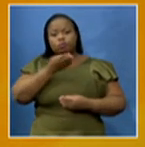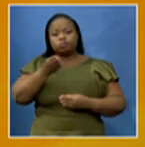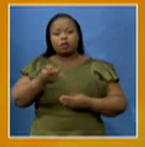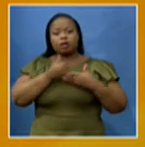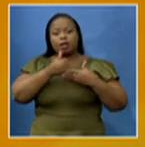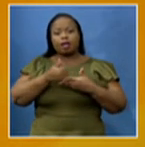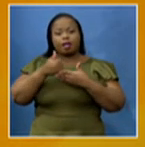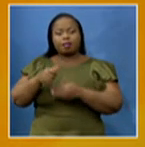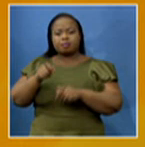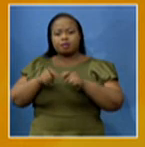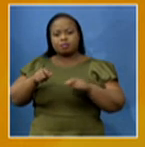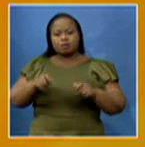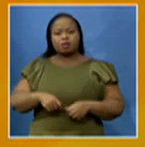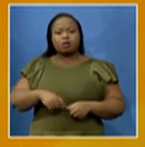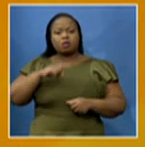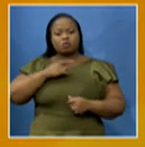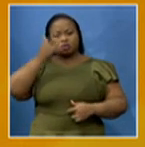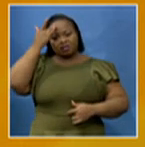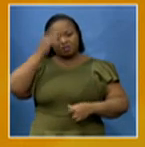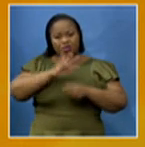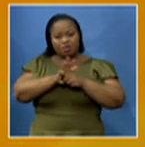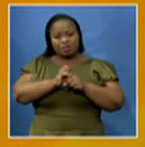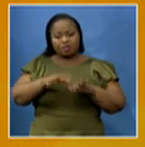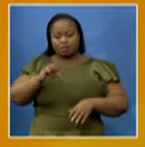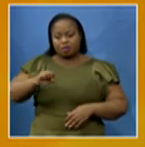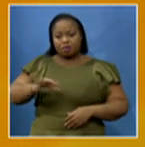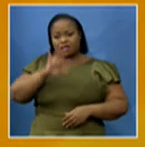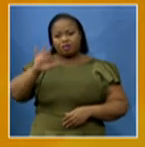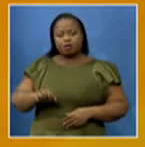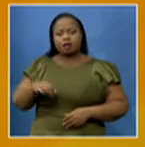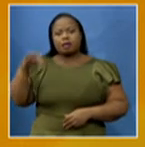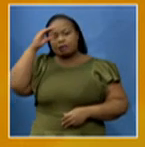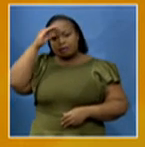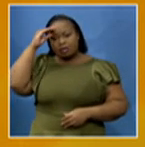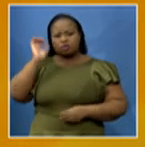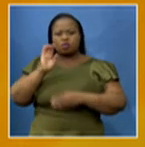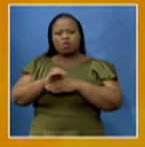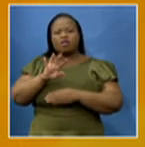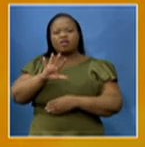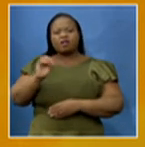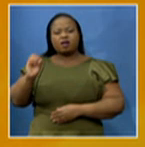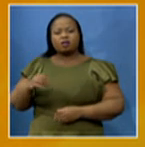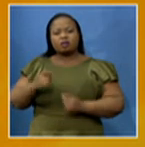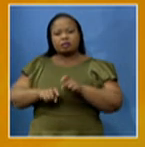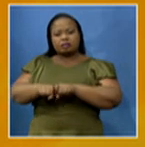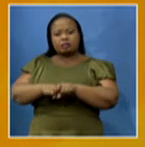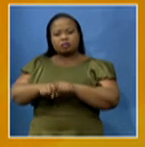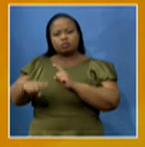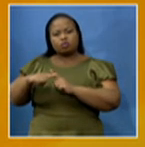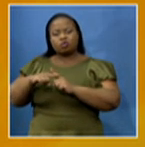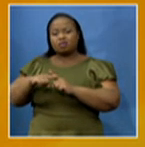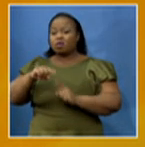Africa alone over 500 health workers have tested positive for the coronavirus this amid claims of personal protective